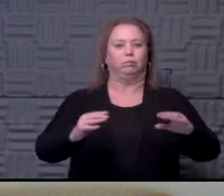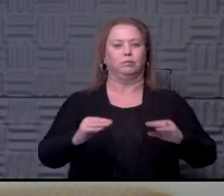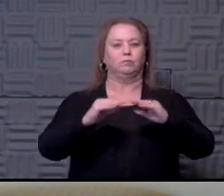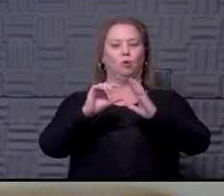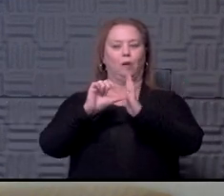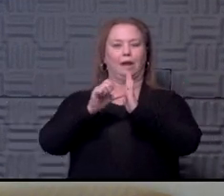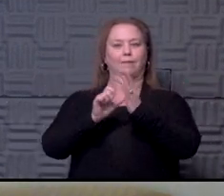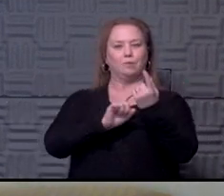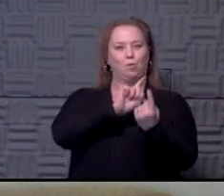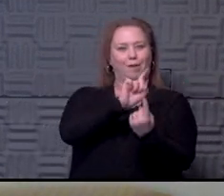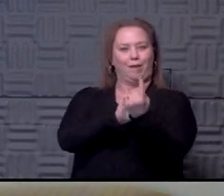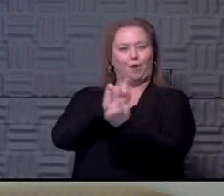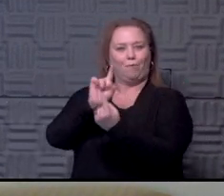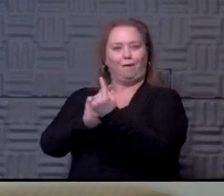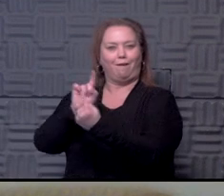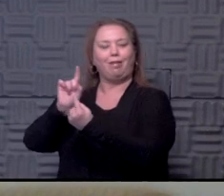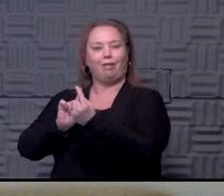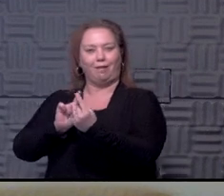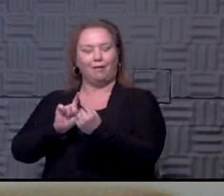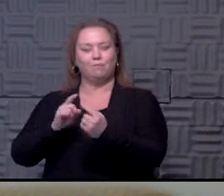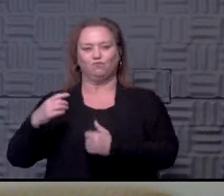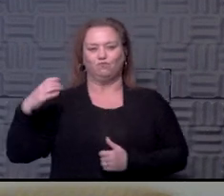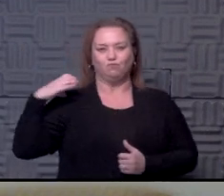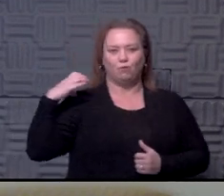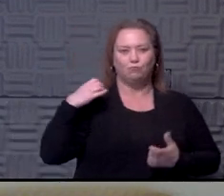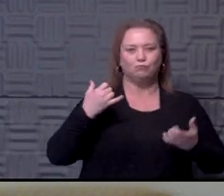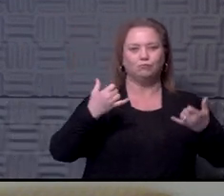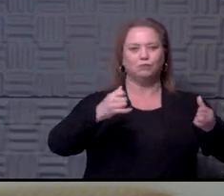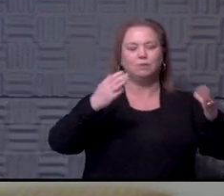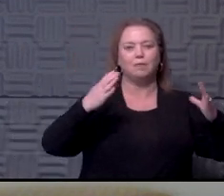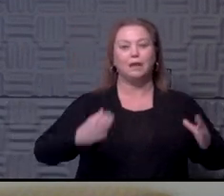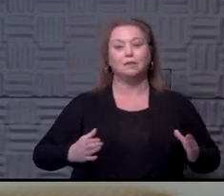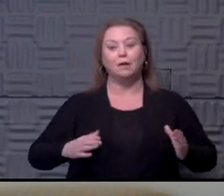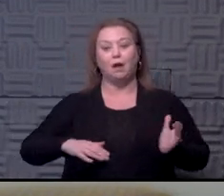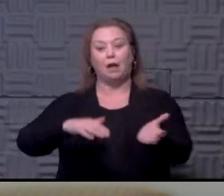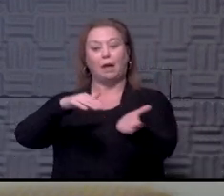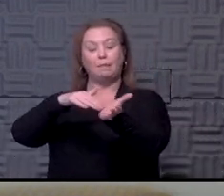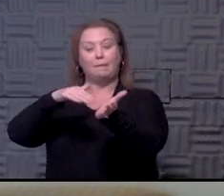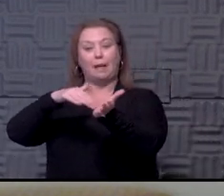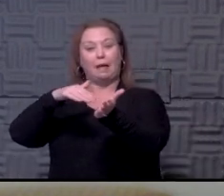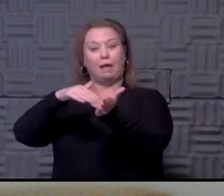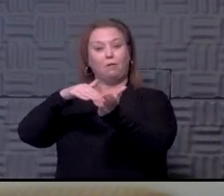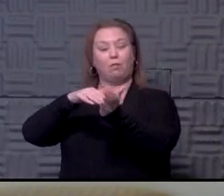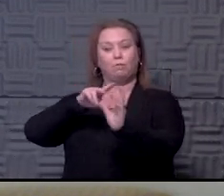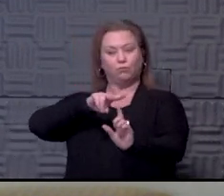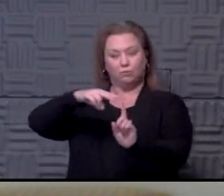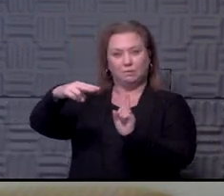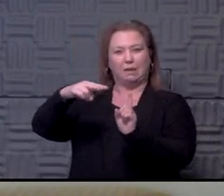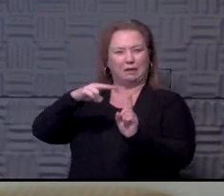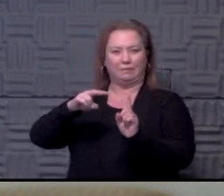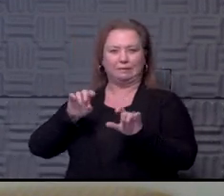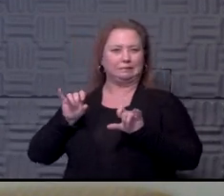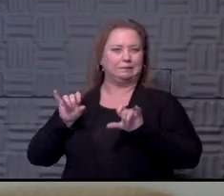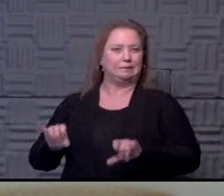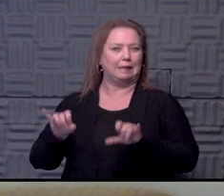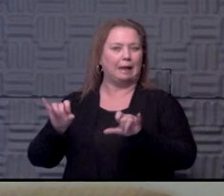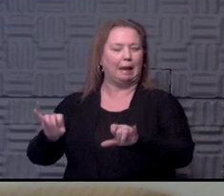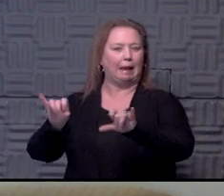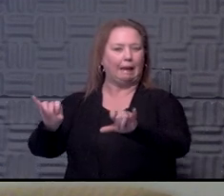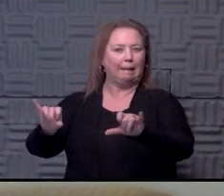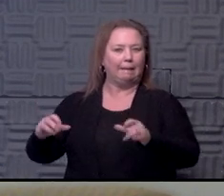one-on-one time with players and coaches. On the medical staff side, it's been pretty much the same. I mean,